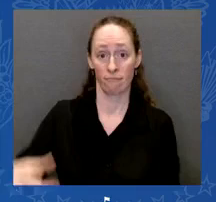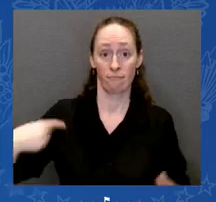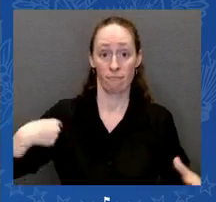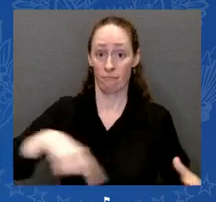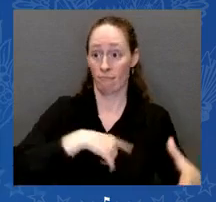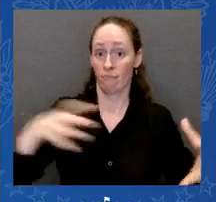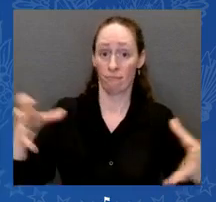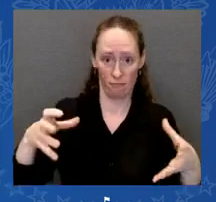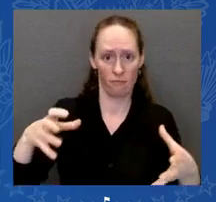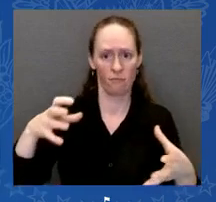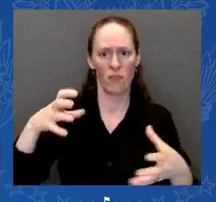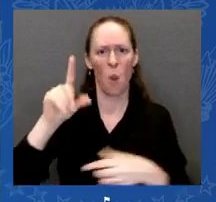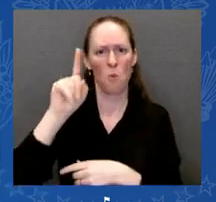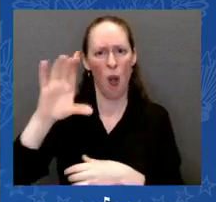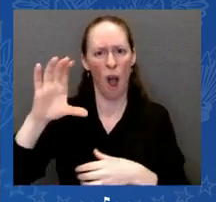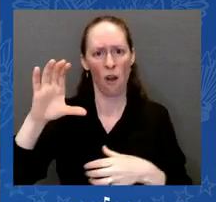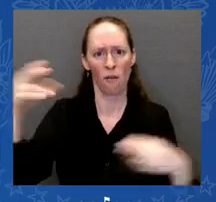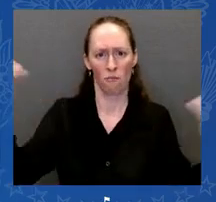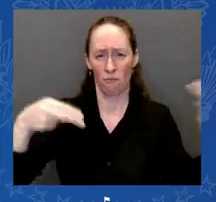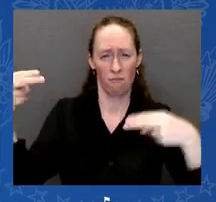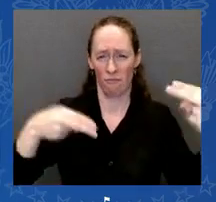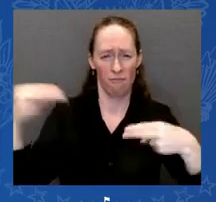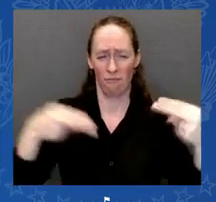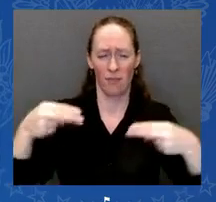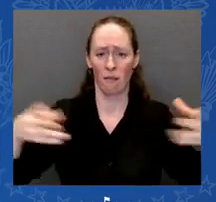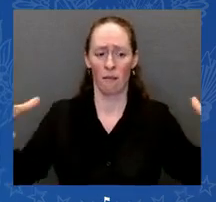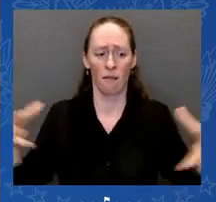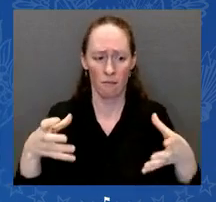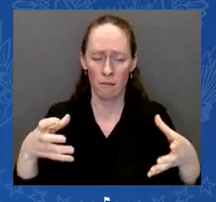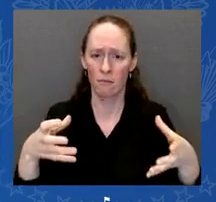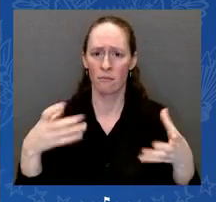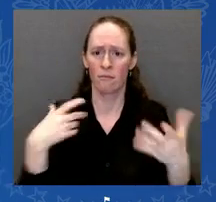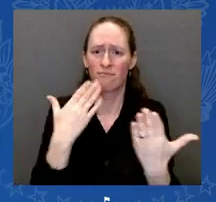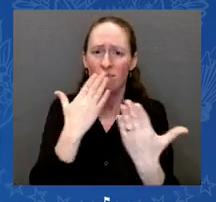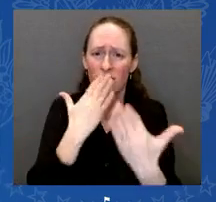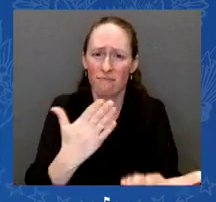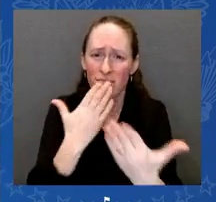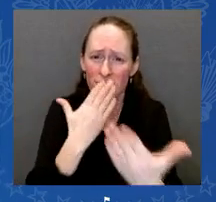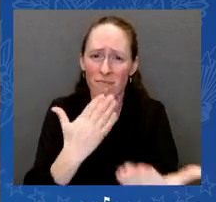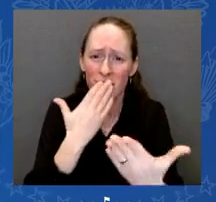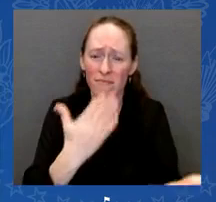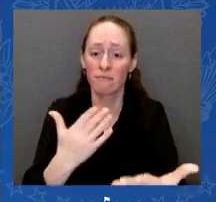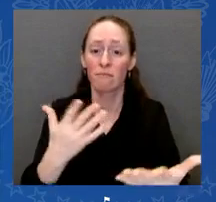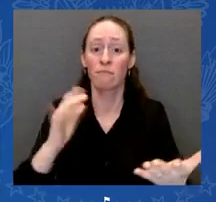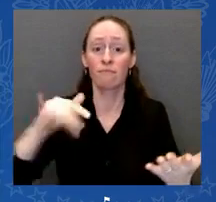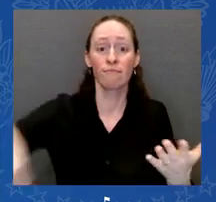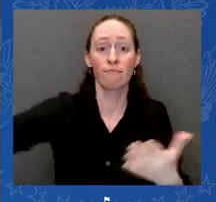service at home for being in our fight to end this gun violence crisis.